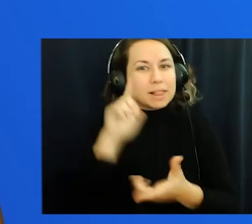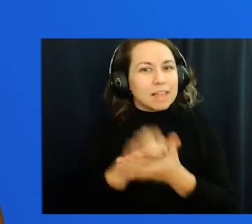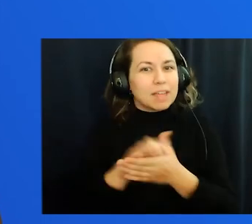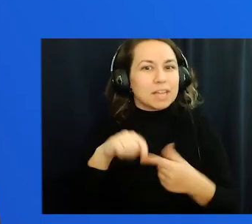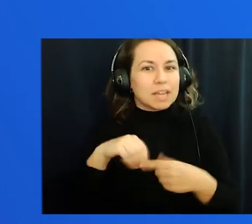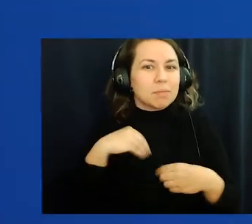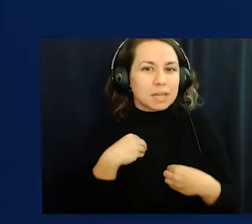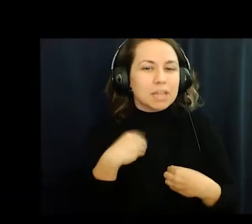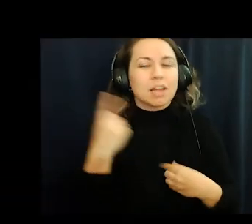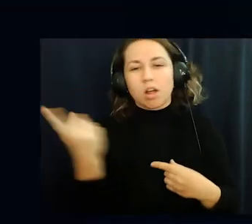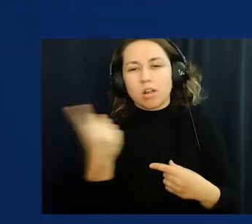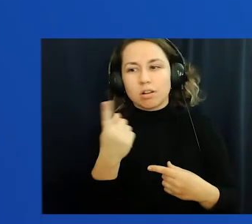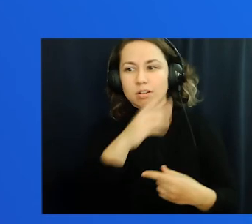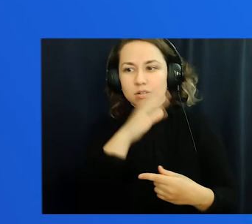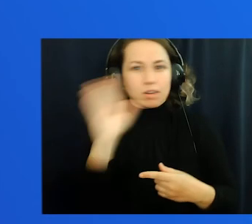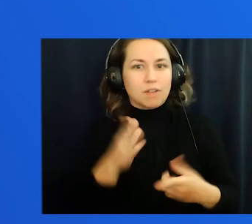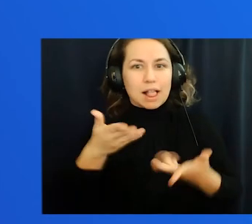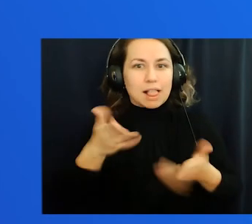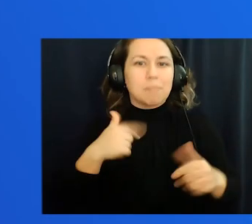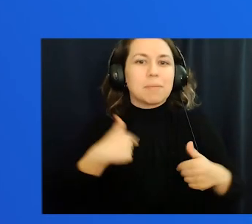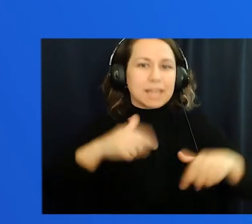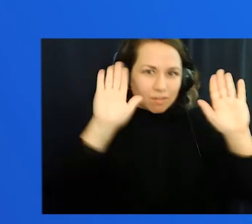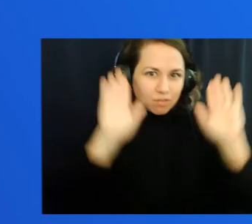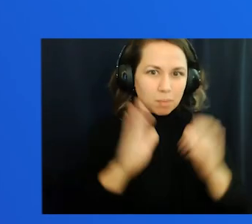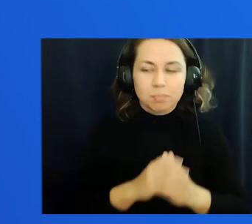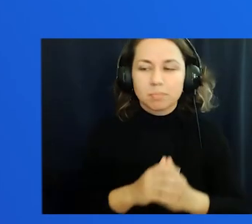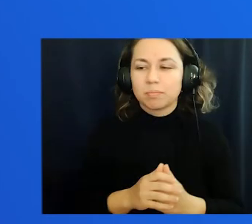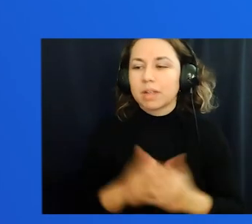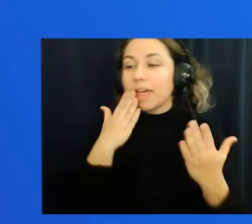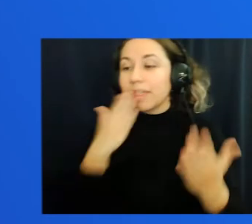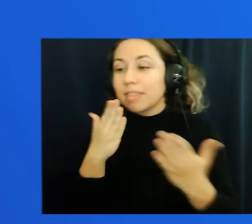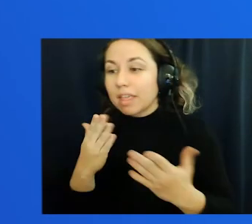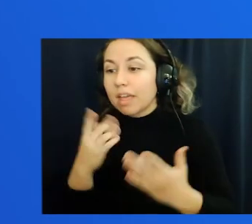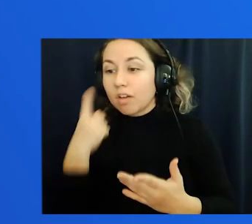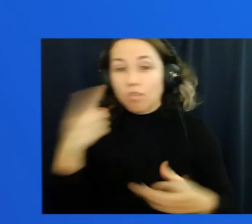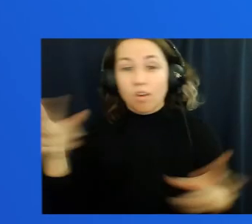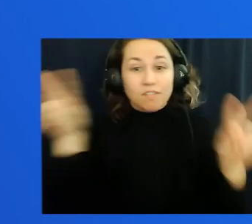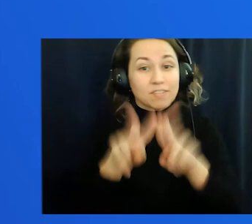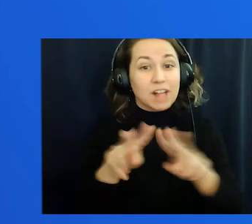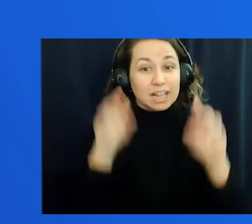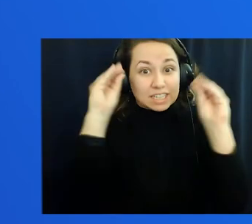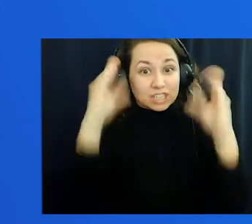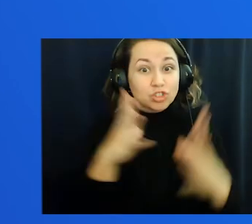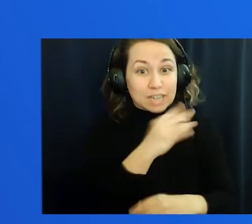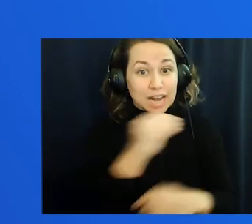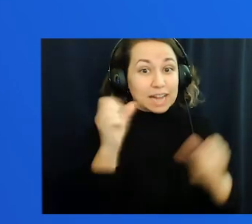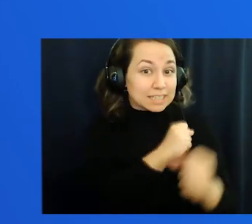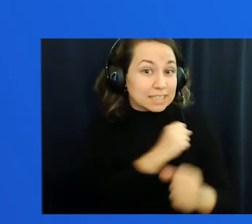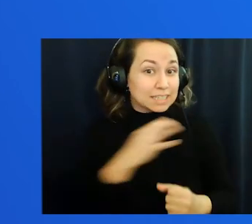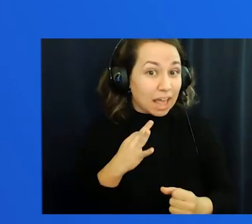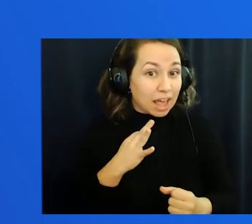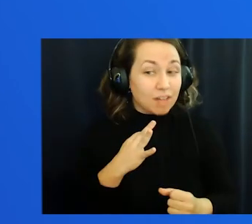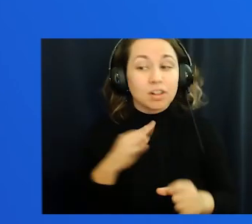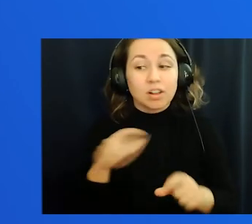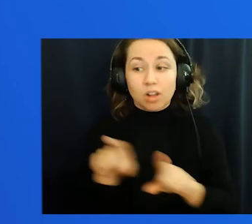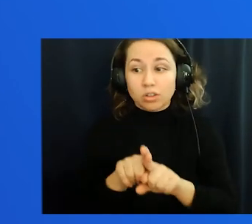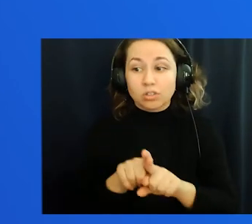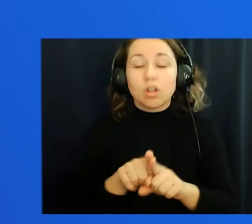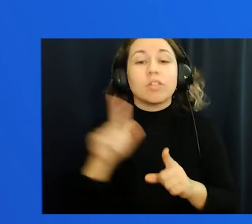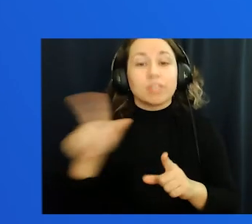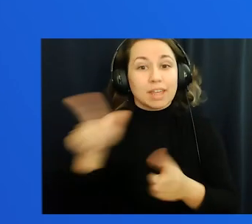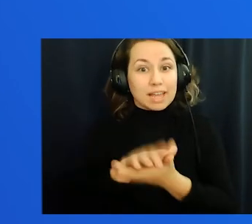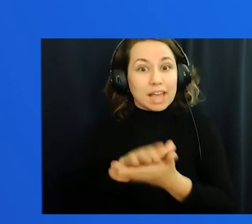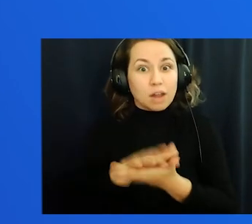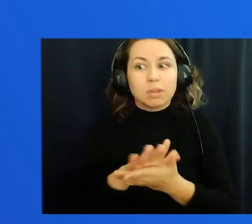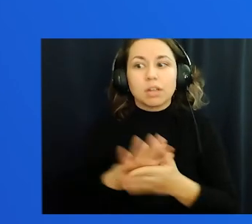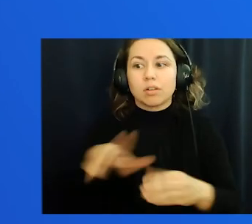and never giving up on me. I'm very thankful to the Valley, all the Valley teachers and the Valley staff as well as the Valley A&E